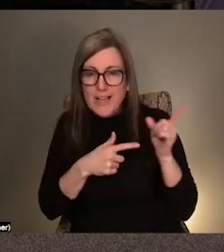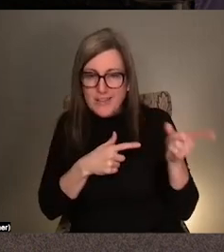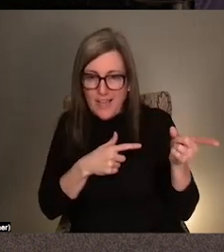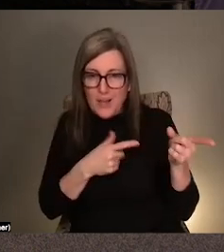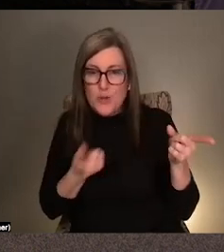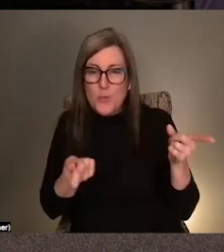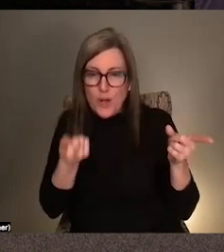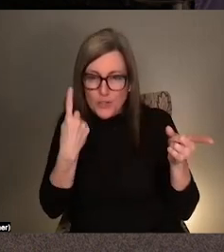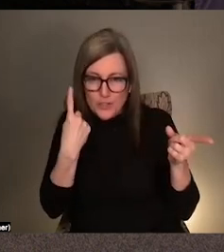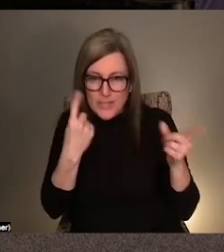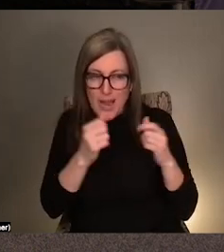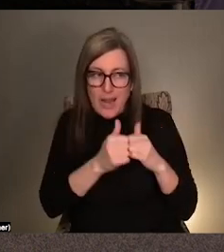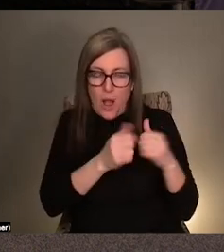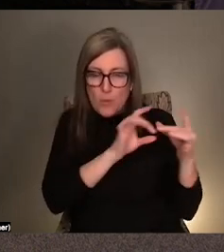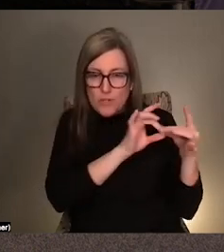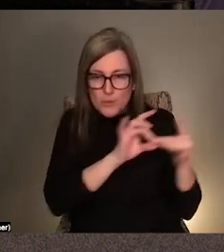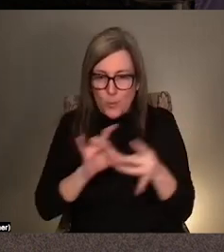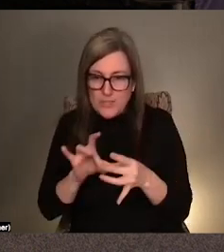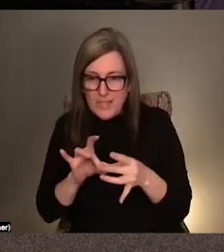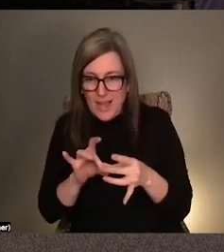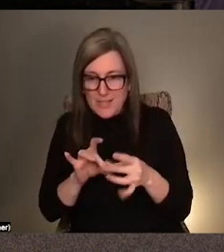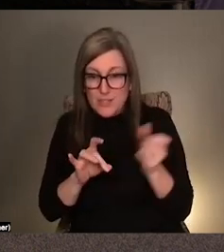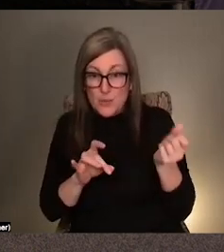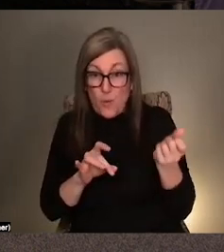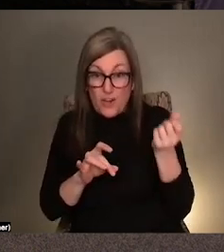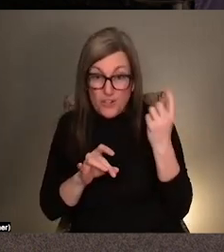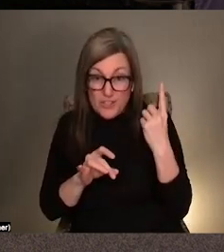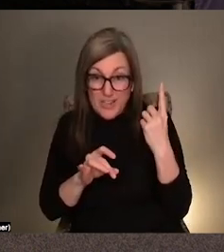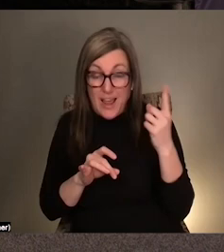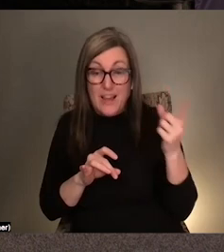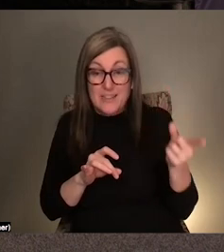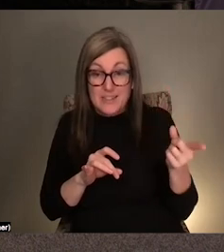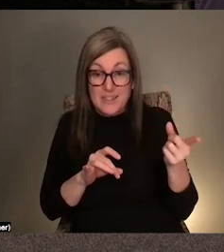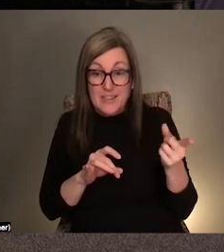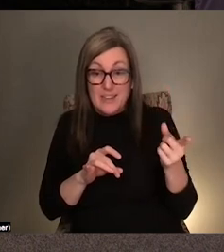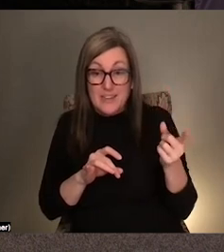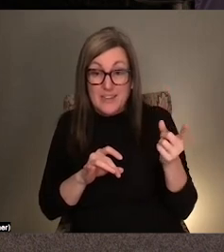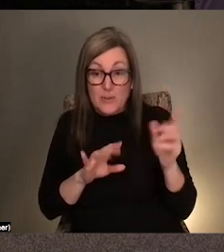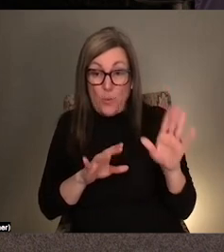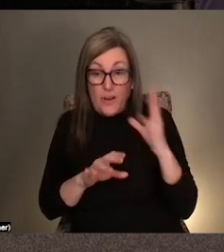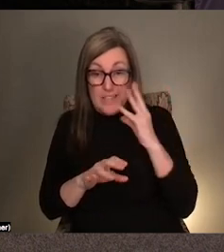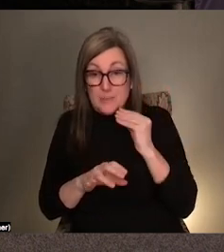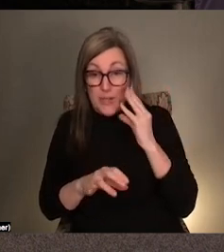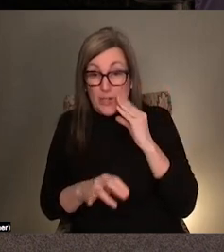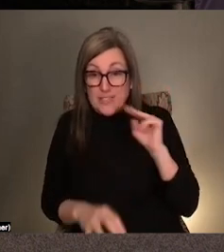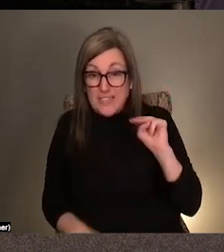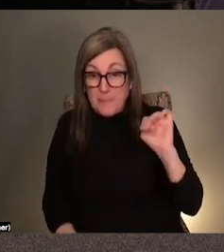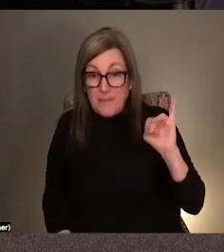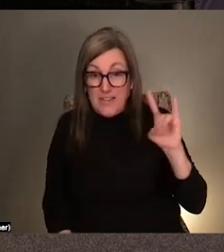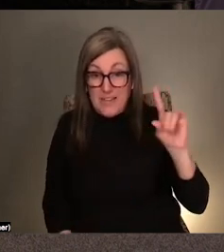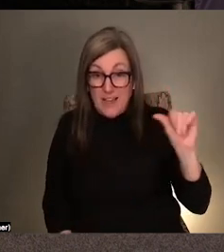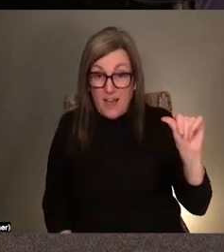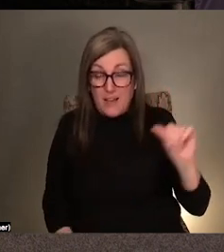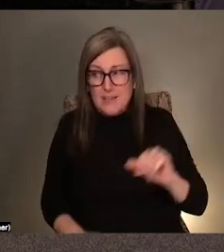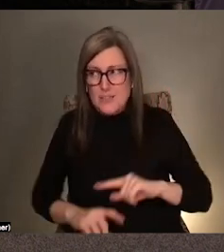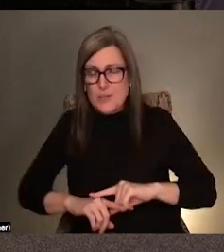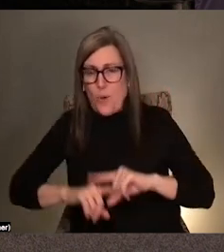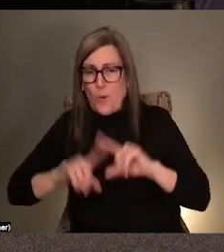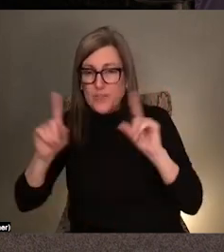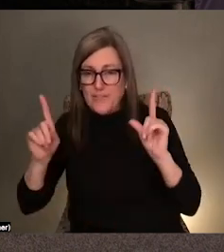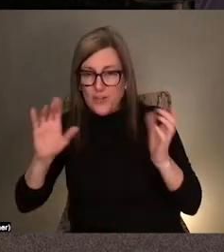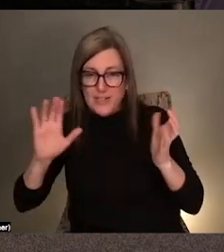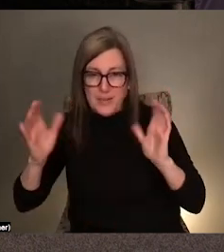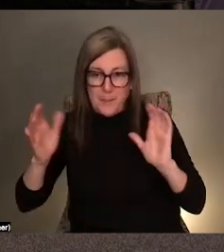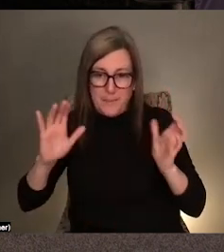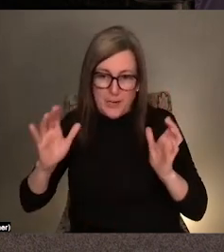association. You will understand how much different of a media experience that is than like what we classically think of as an experience of media